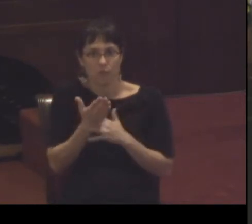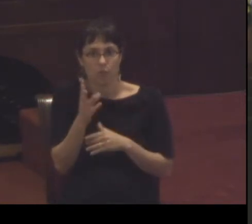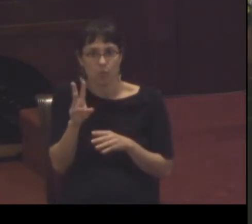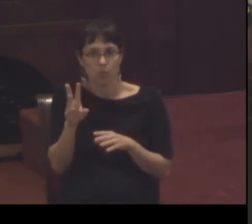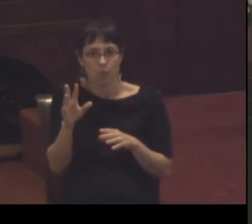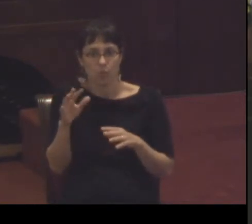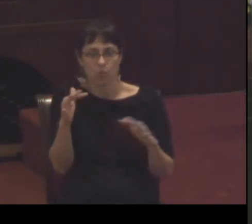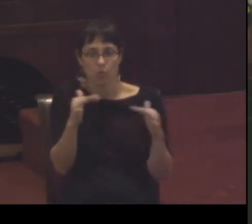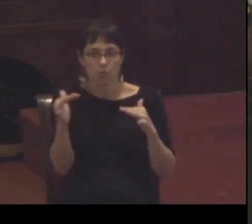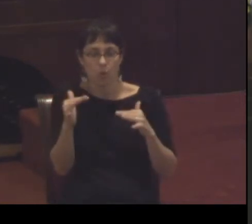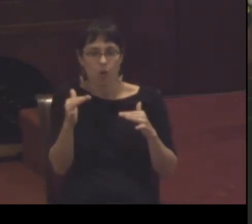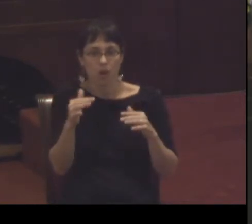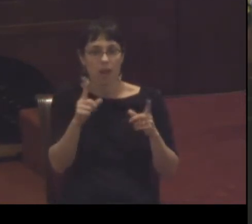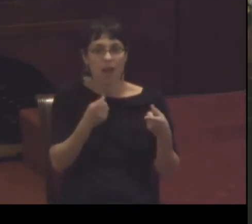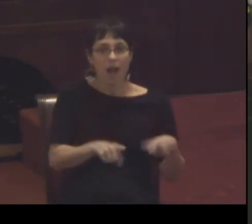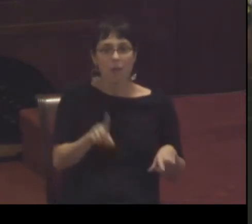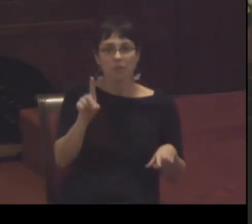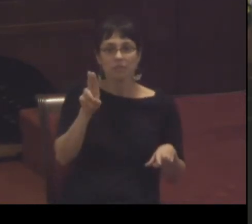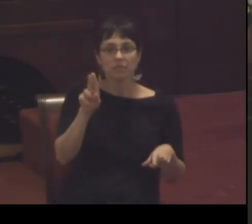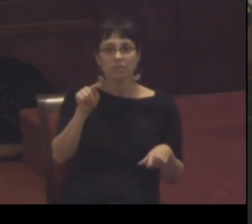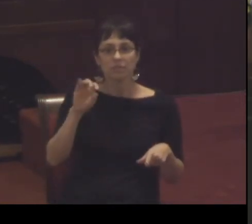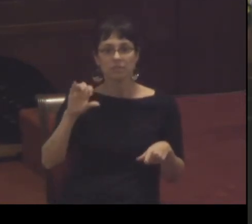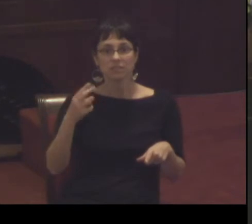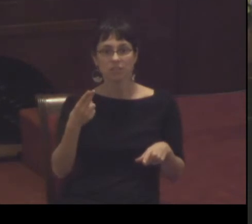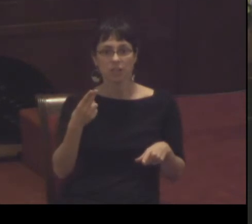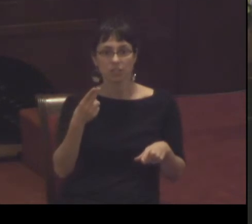the Nazis came and took their entire family away